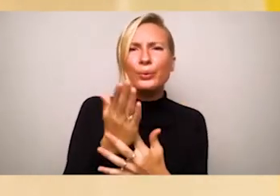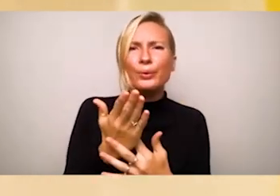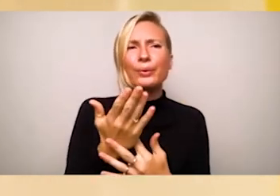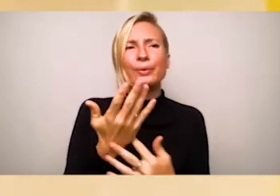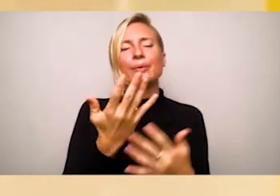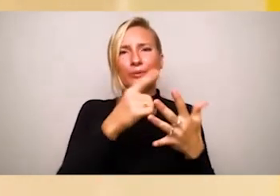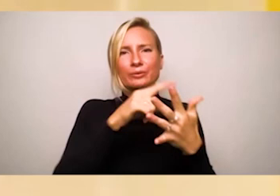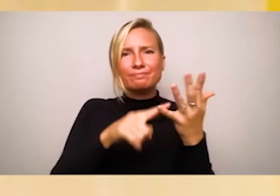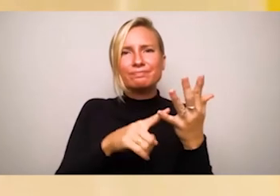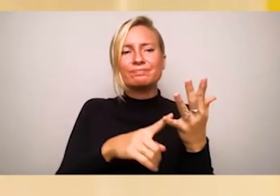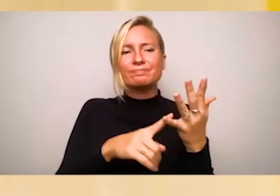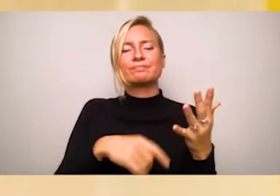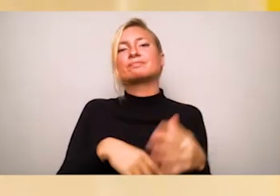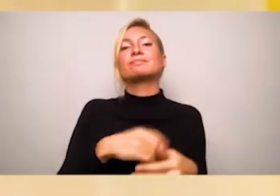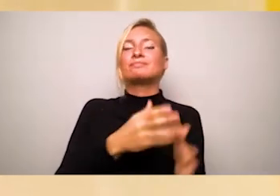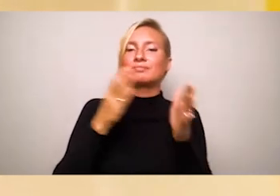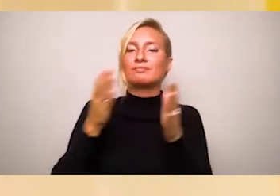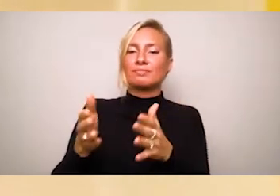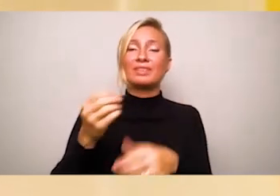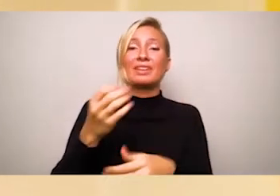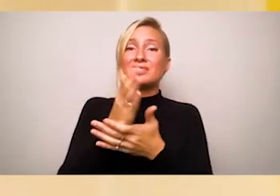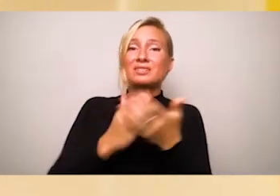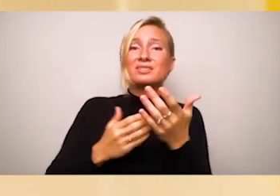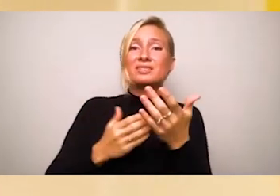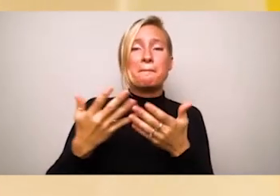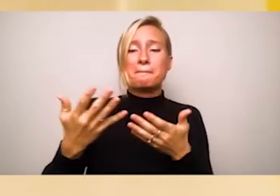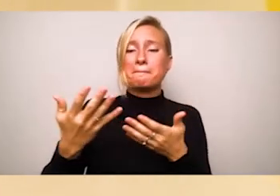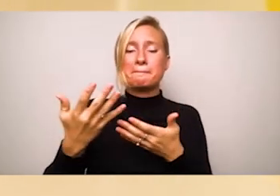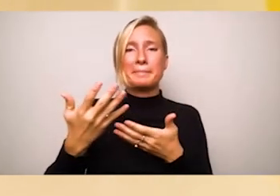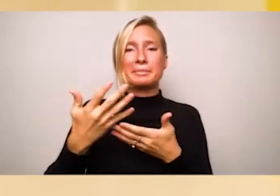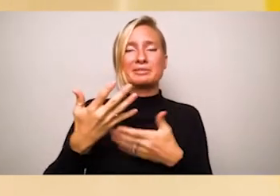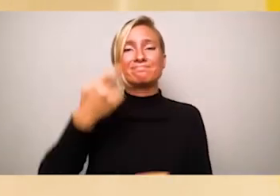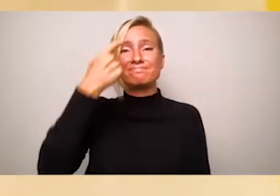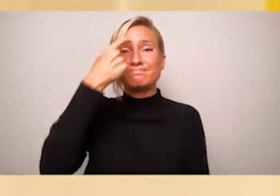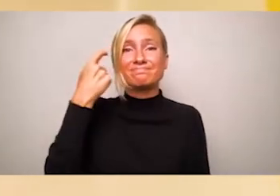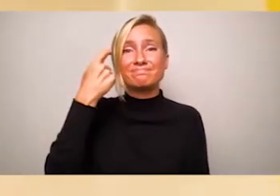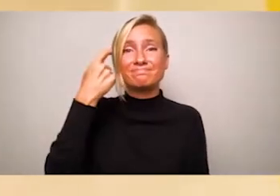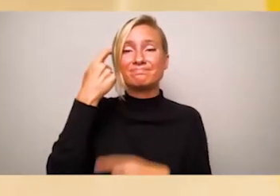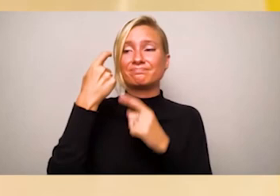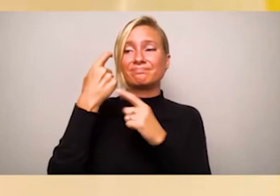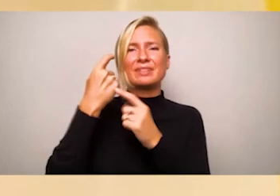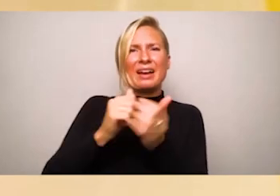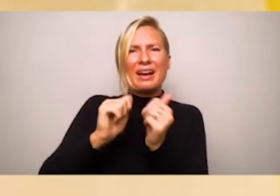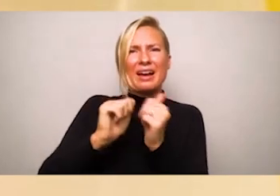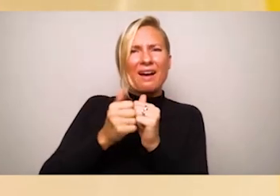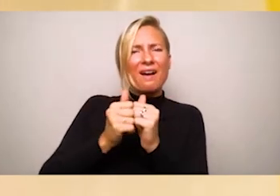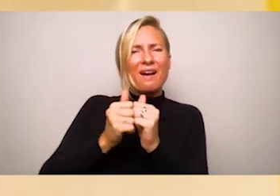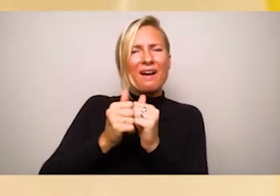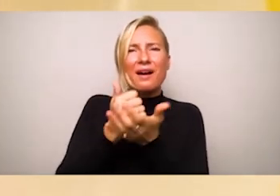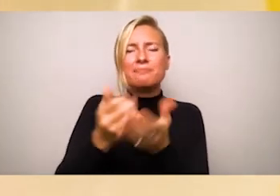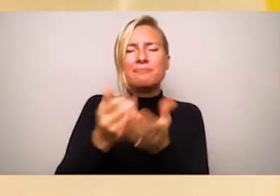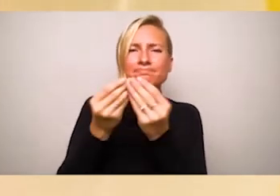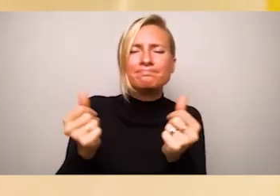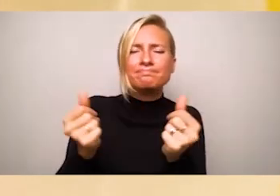and personal, cannot be healed until they are first seen. Most importantly, though,